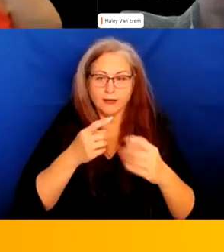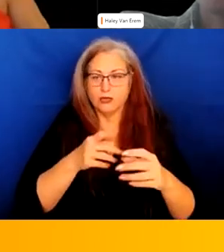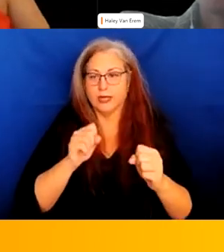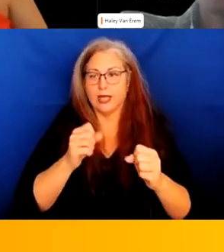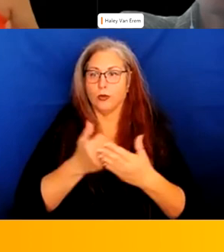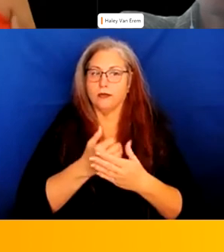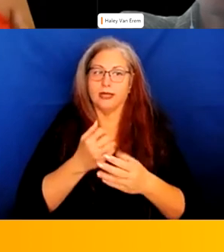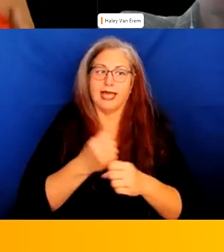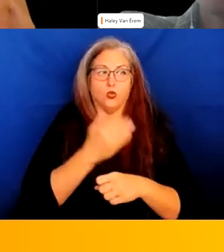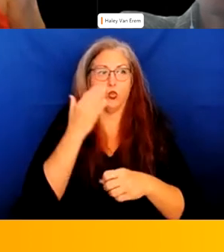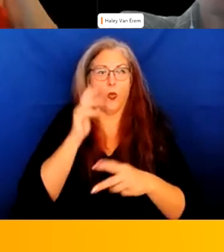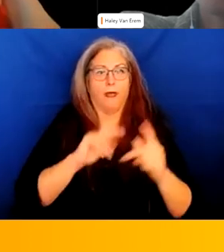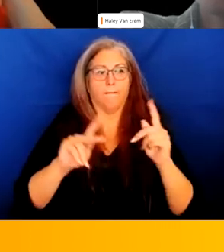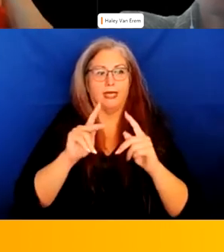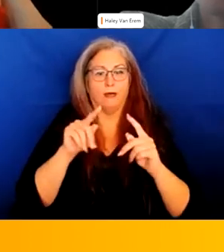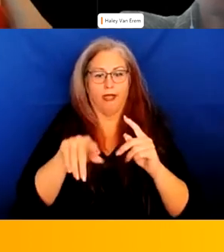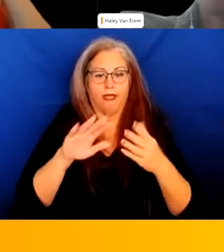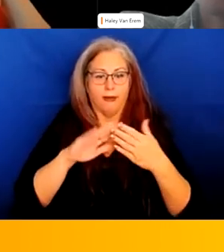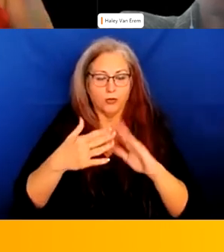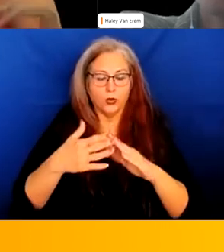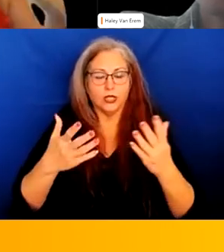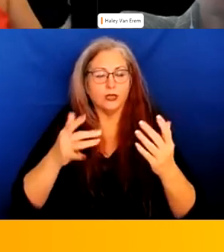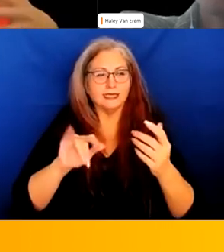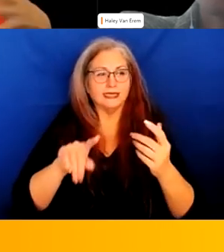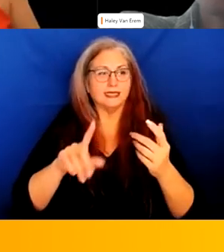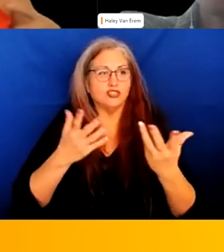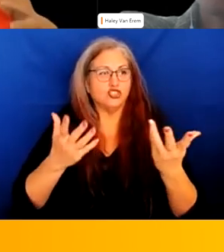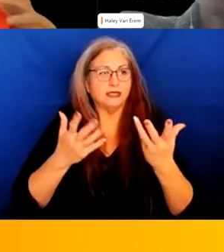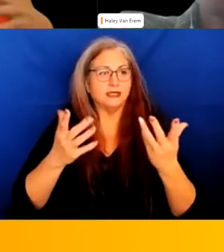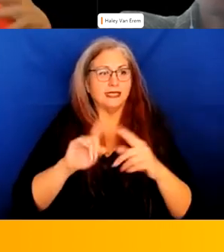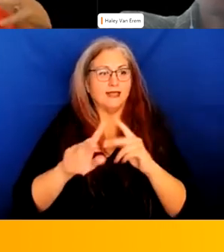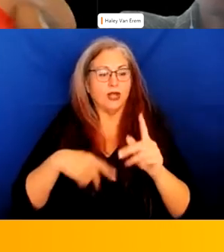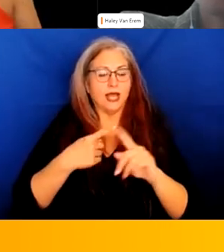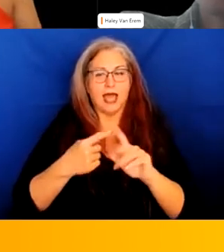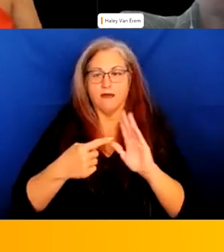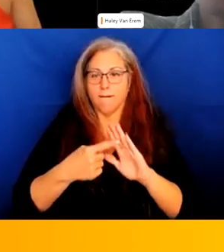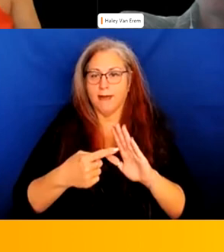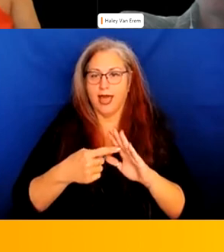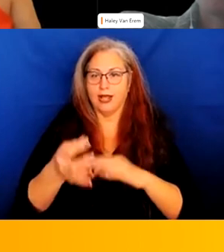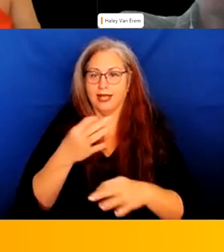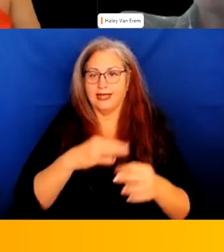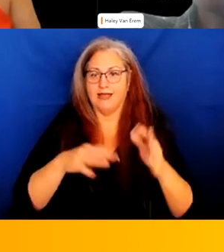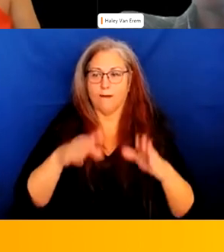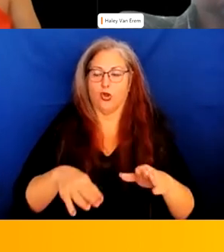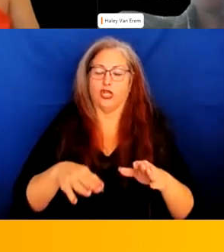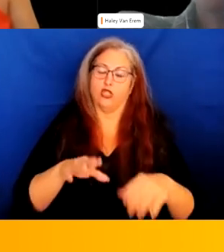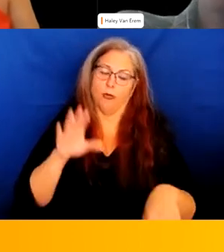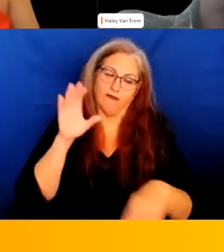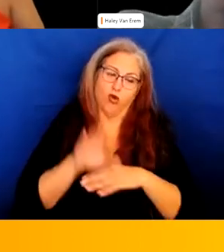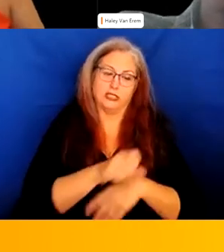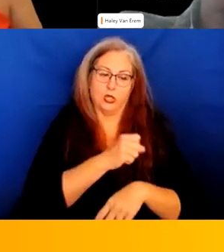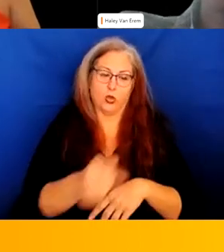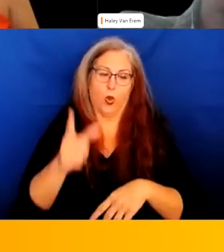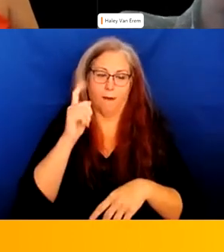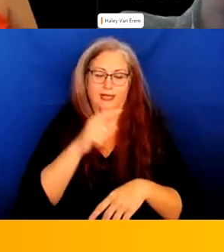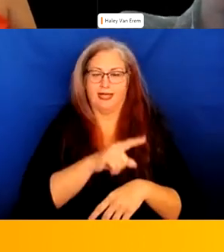know the people in the community you know it's just a different type of model than someone who's kind of forced to be there because they've been a